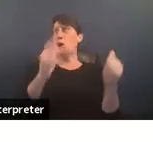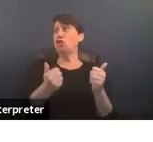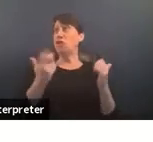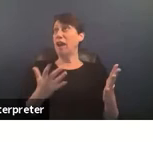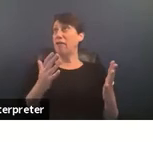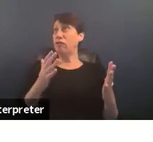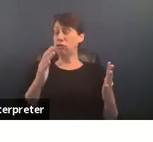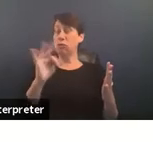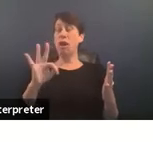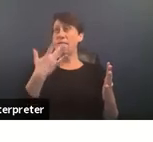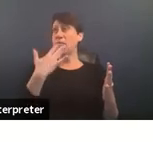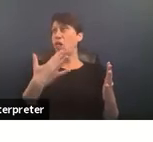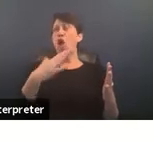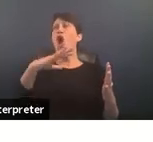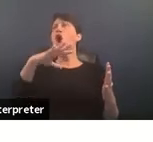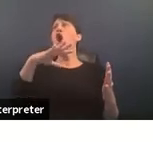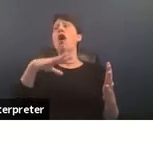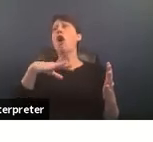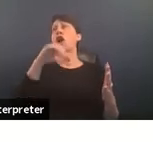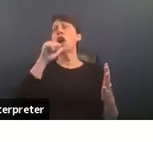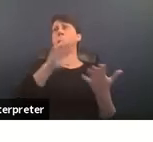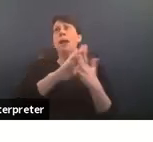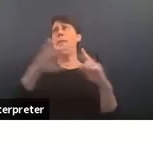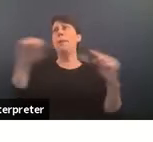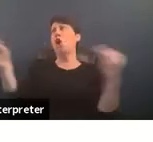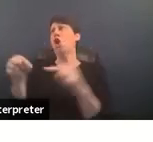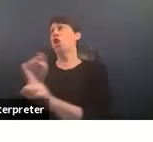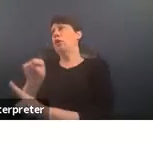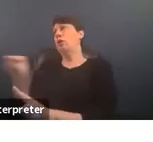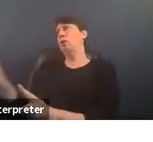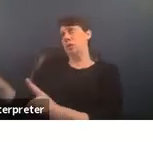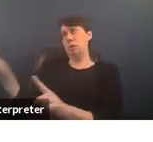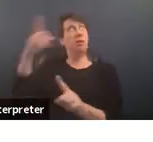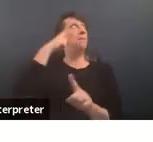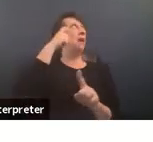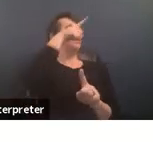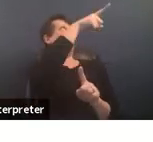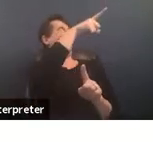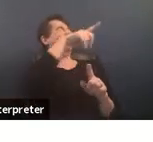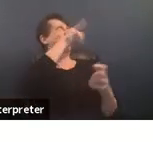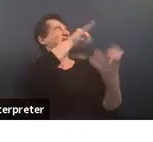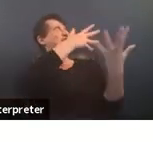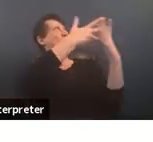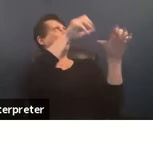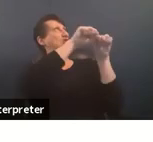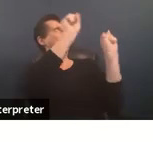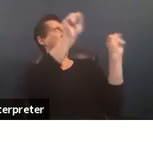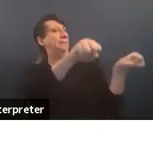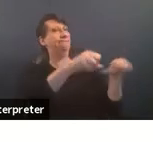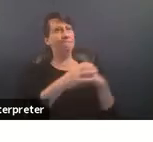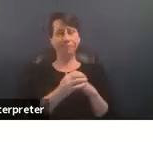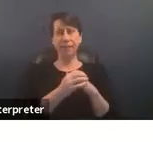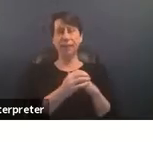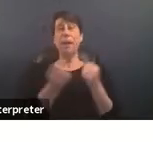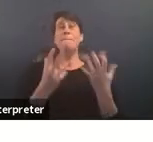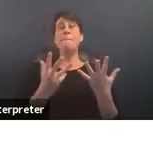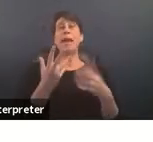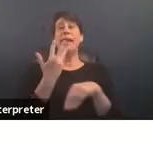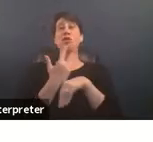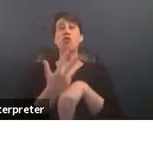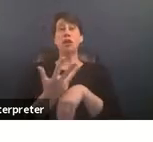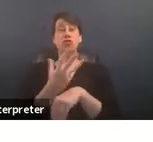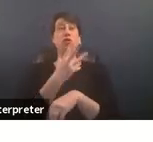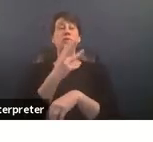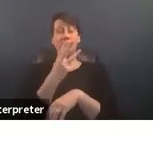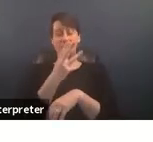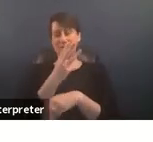color are not collateral damage for the harms of the carceral state what we know is that many grassroots anti